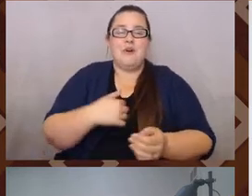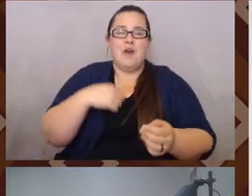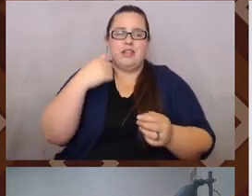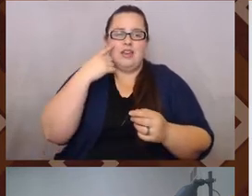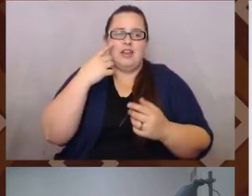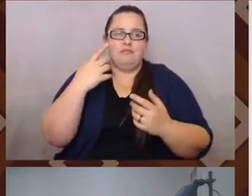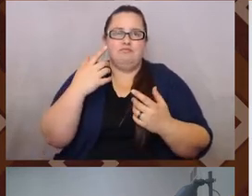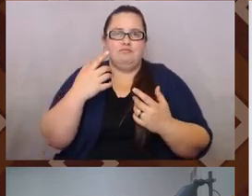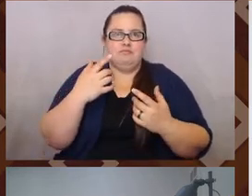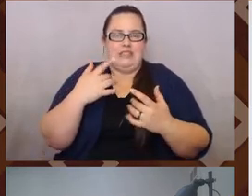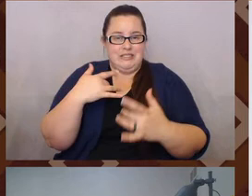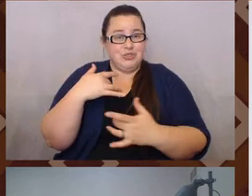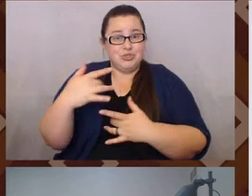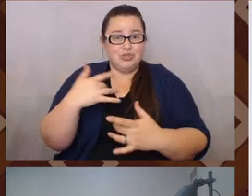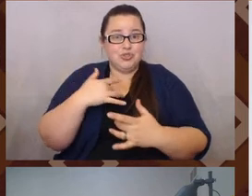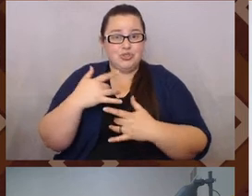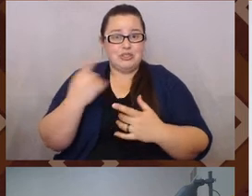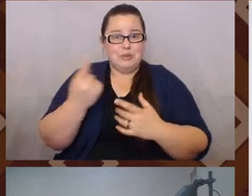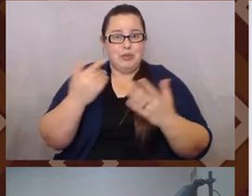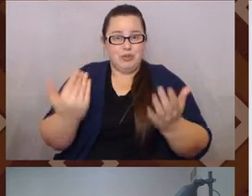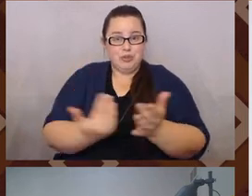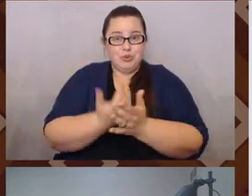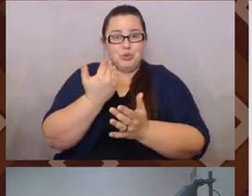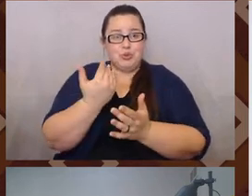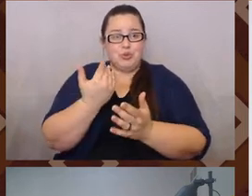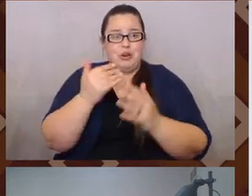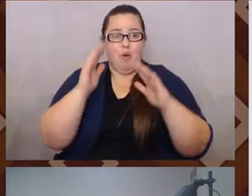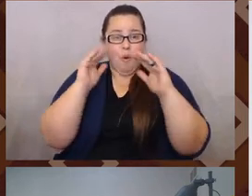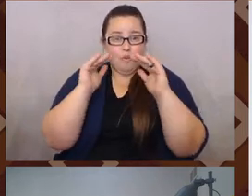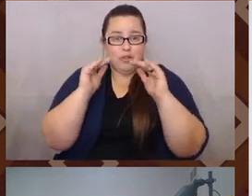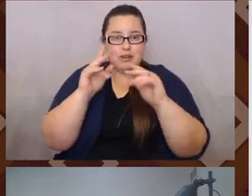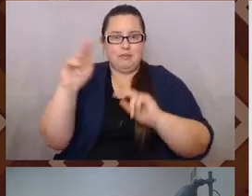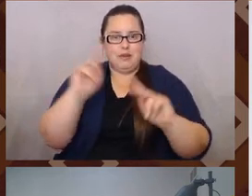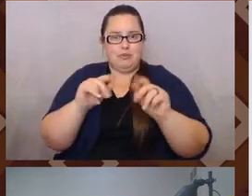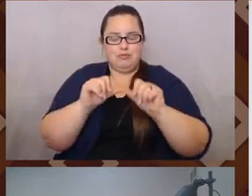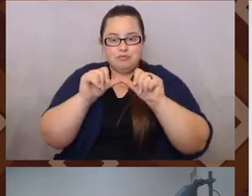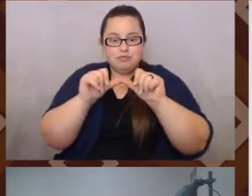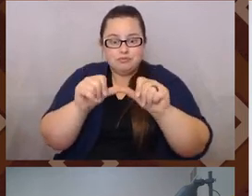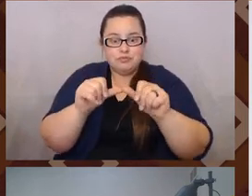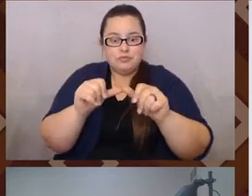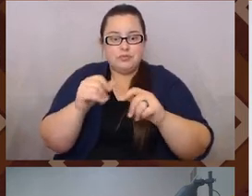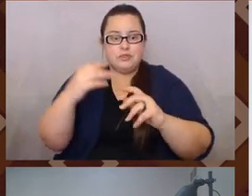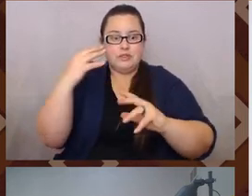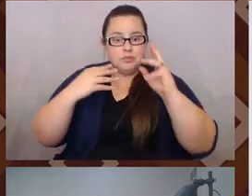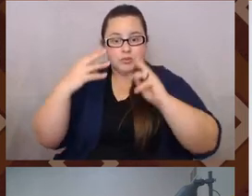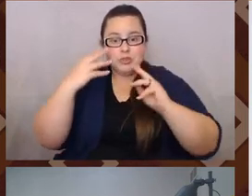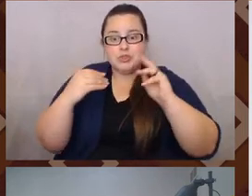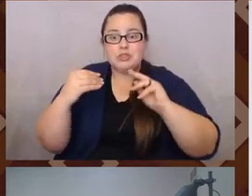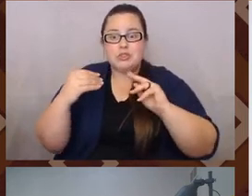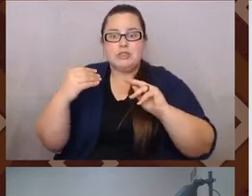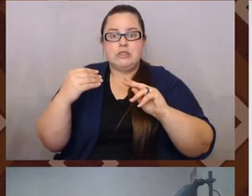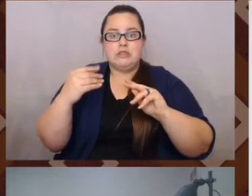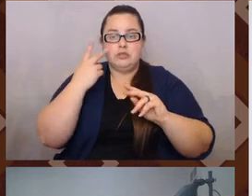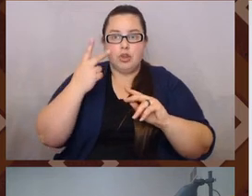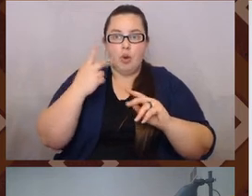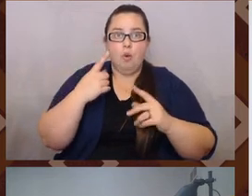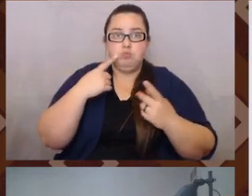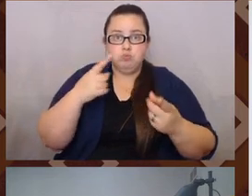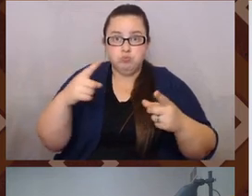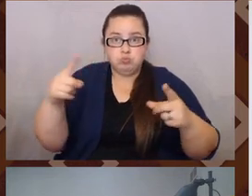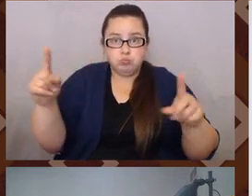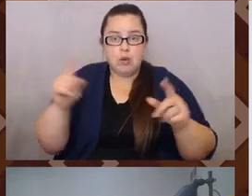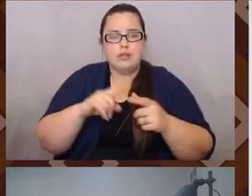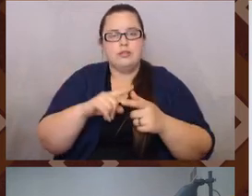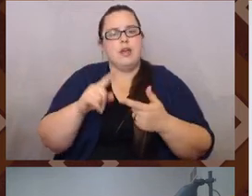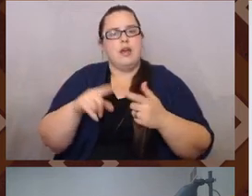a, it's a concern. It's something that's new. And hopefully, um, as folks continue to experience it and see if it works for them, then, then folks will be